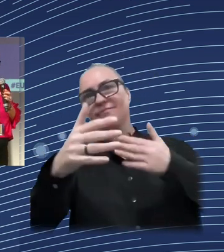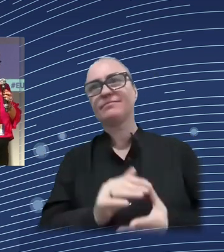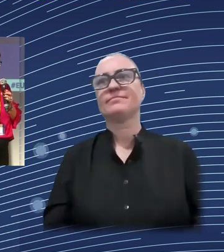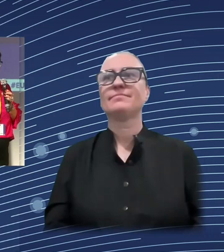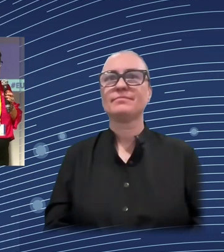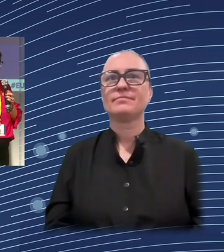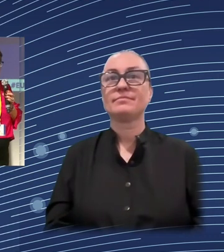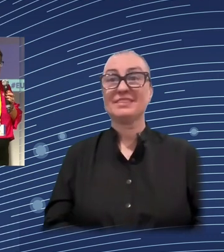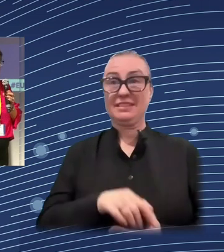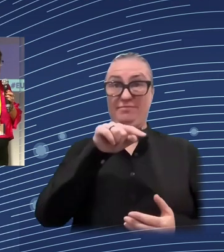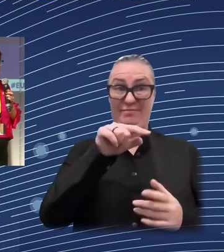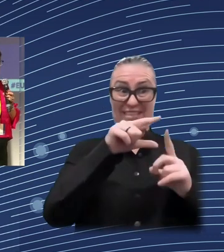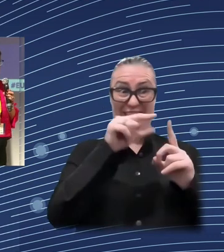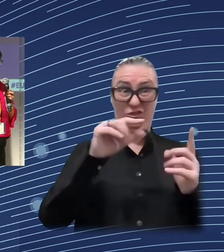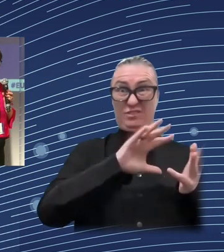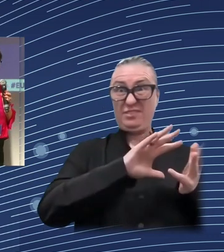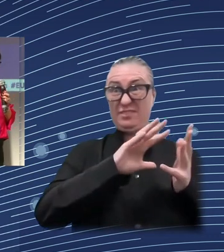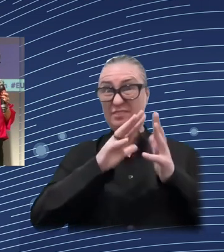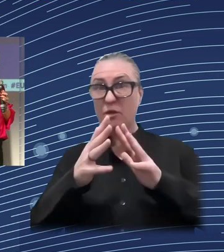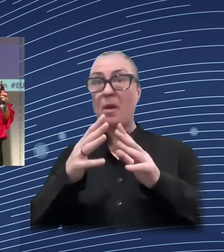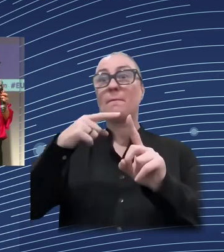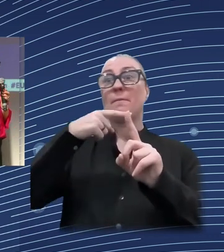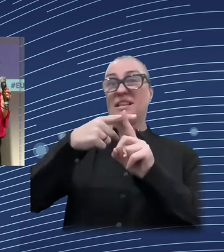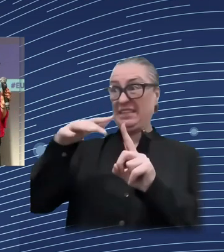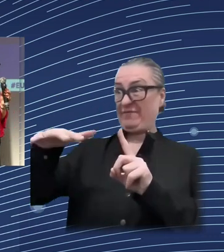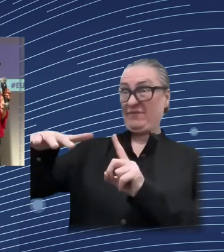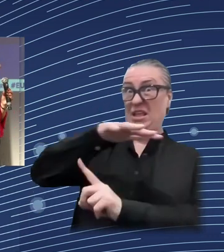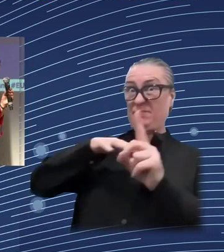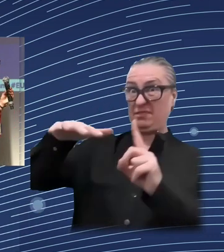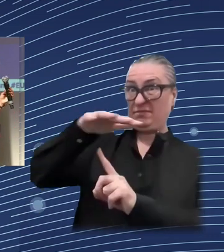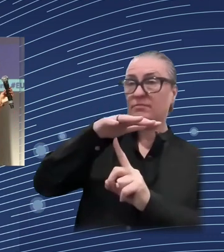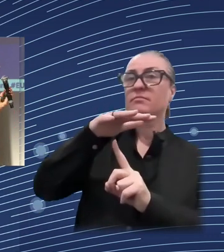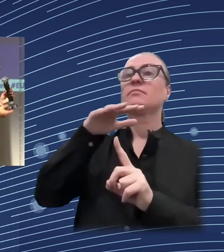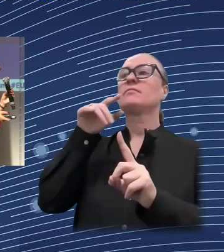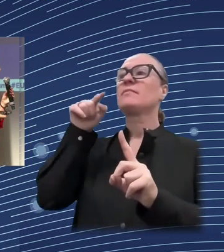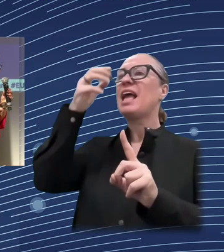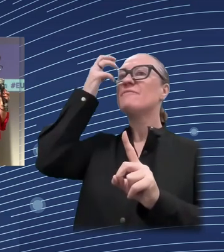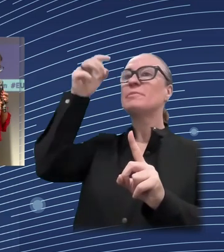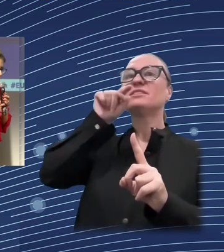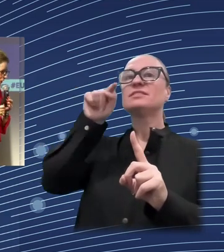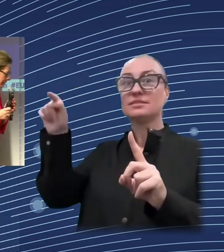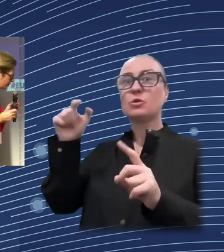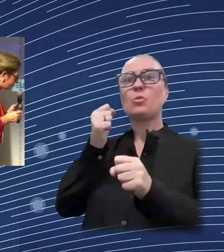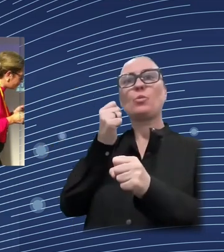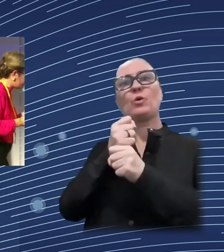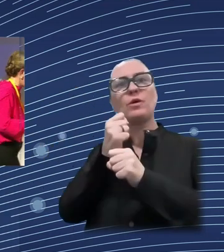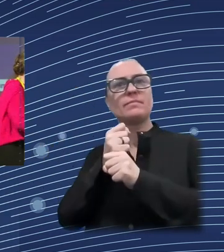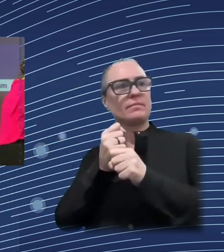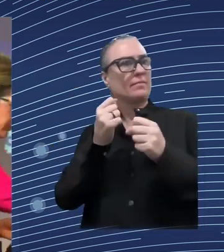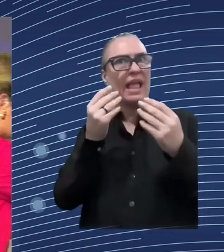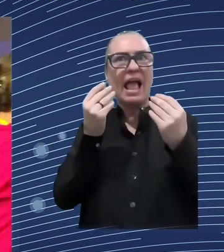role of social policies in order to deal with shocks. And I will stop it here. Thank you very much.